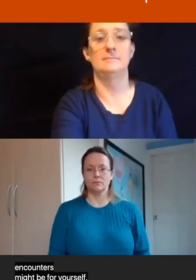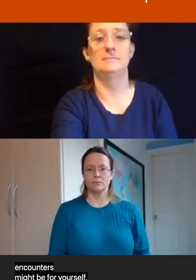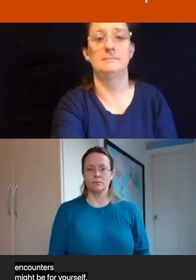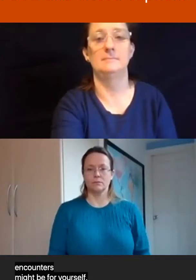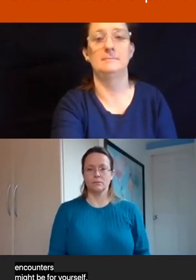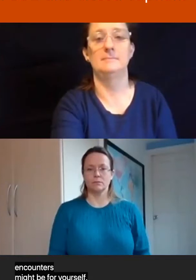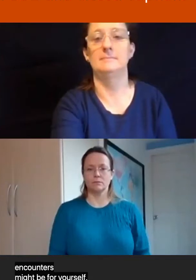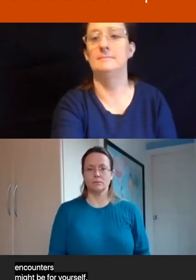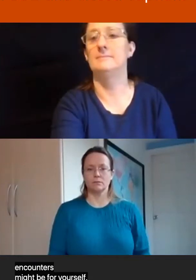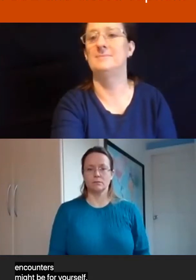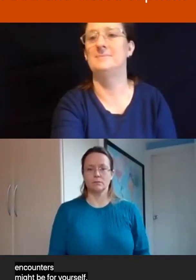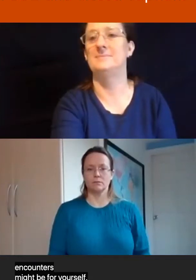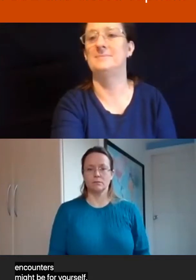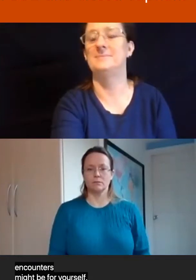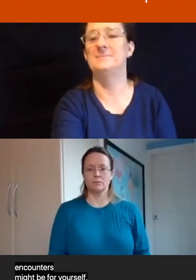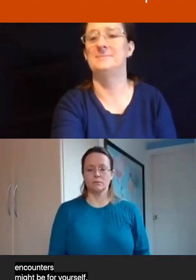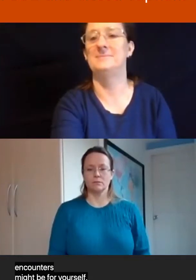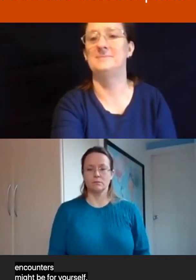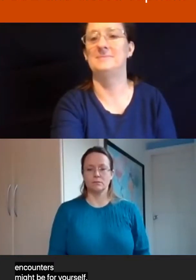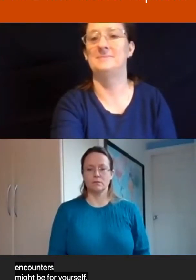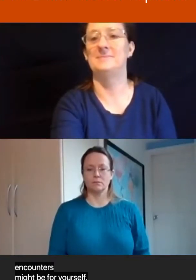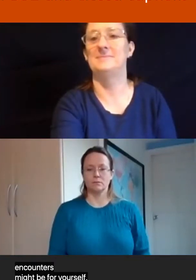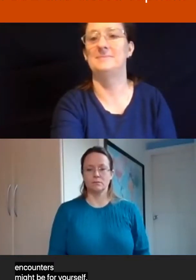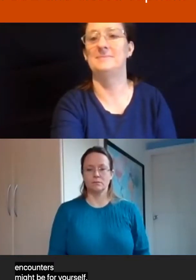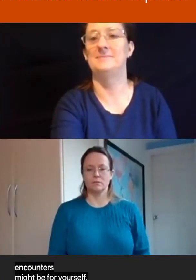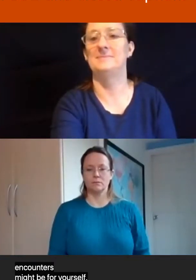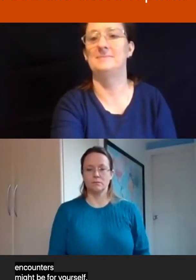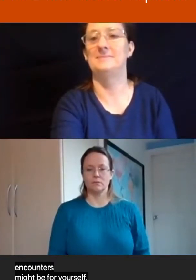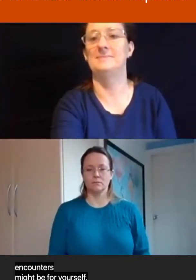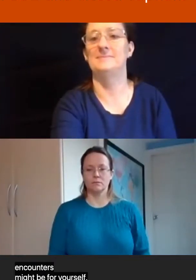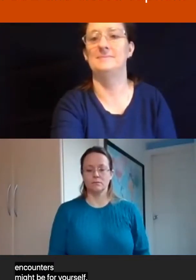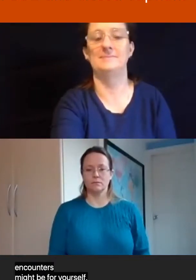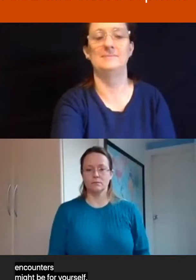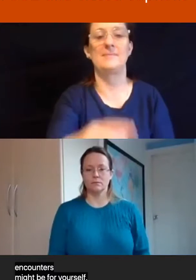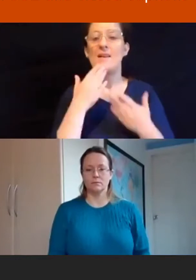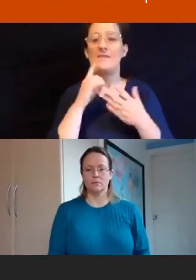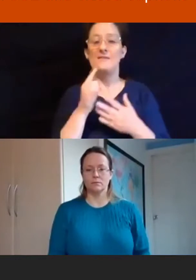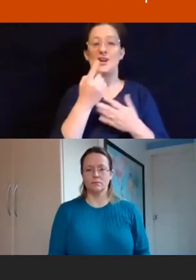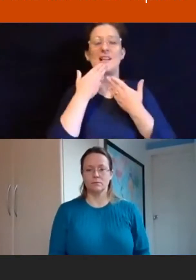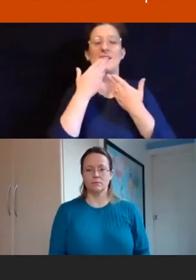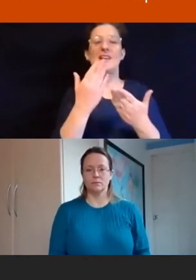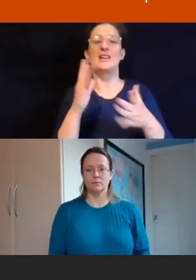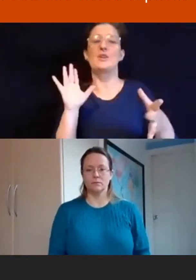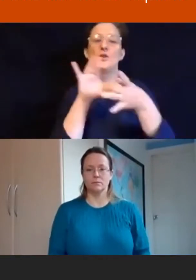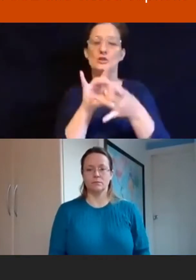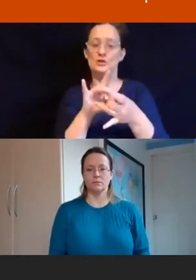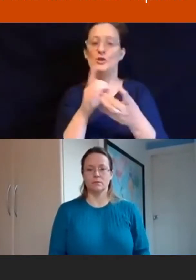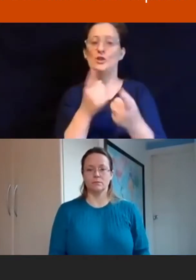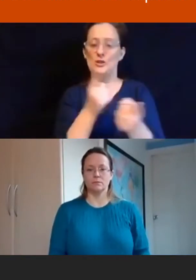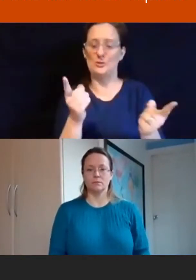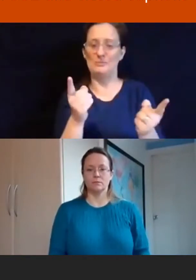First of all, thank you for the invitation to join with you, and a special thanks